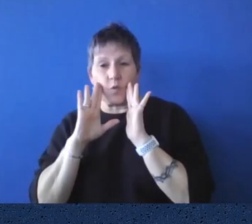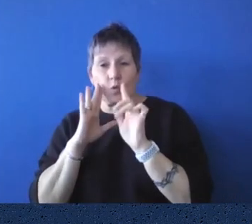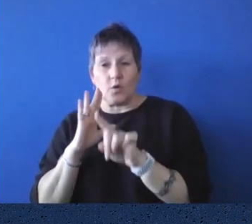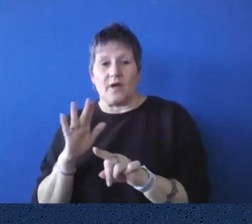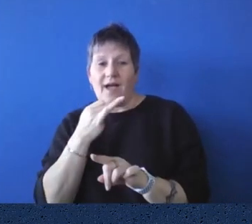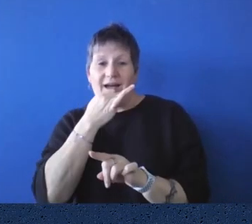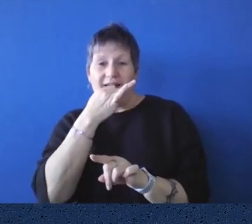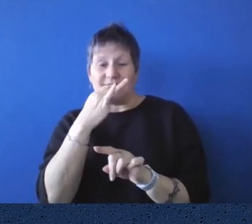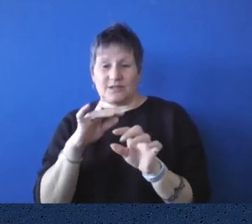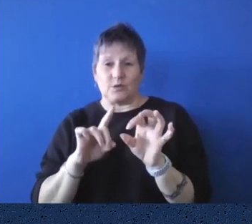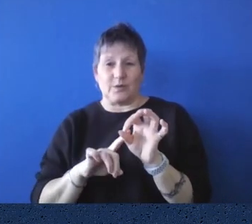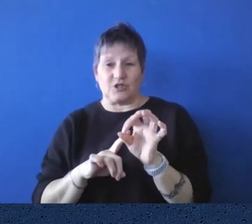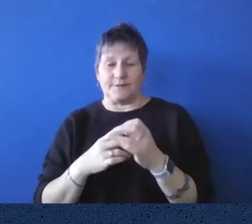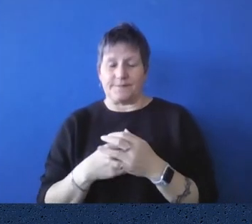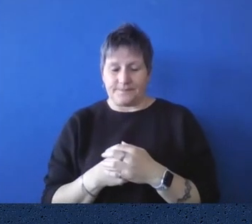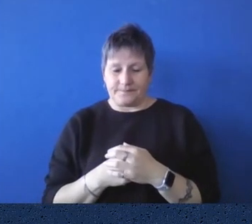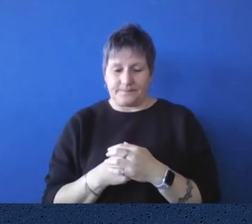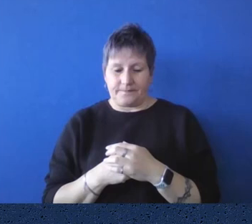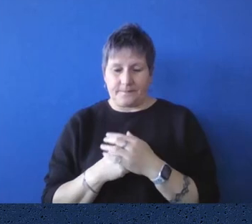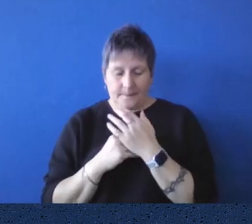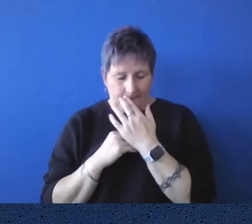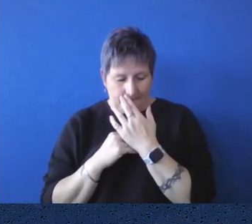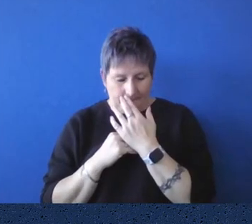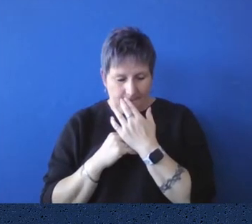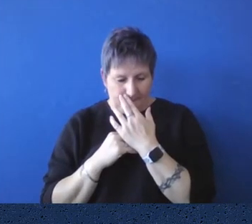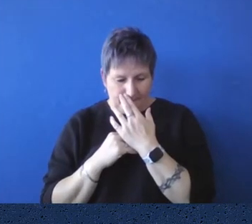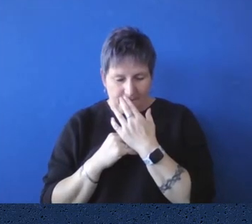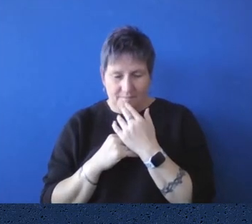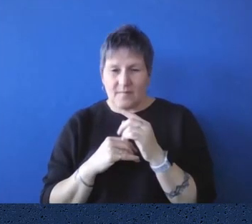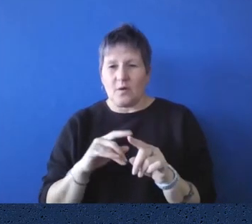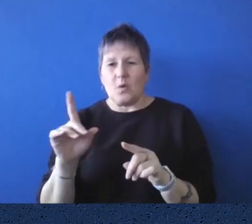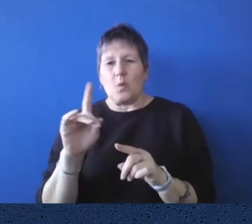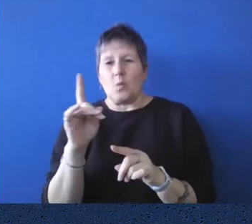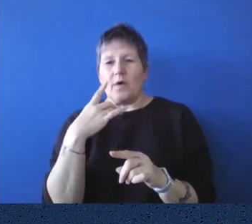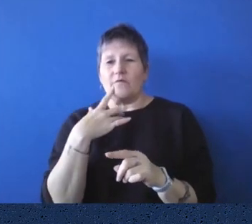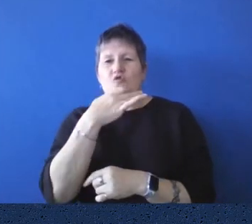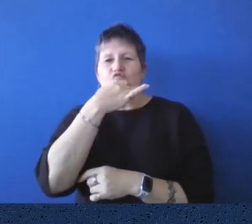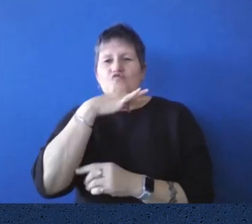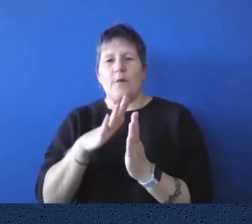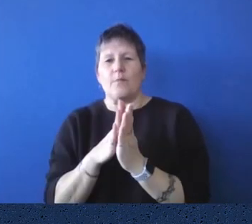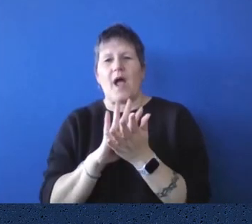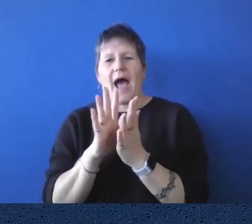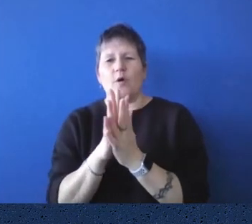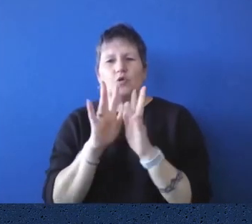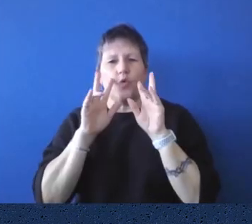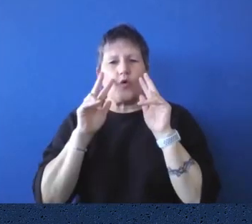on the, this theme. She's asking, um, what sort of conservation conditions are there for rare books and objects?